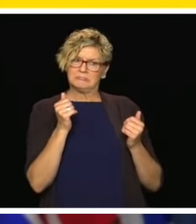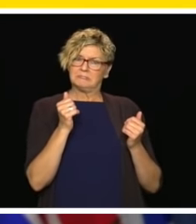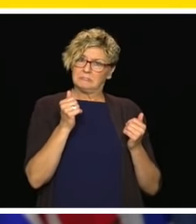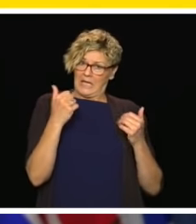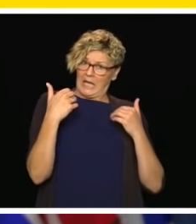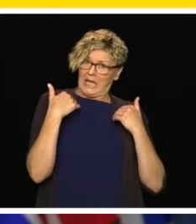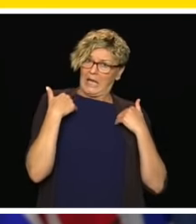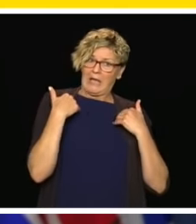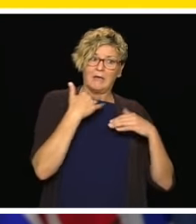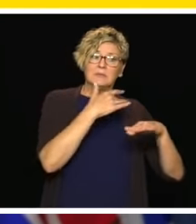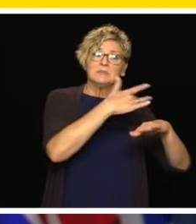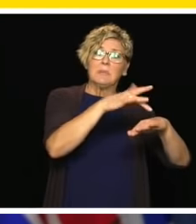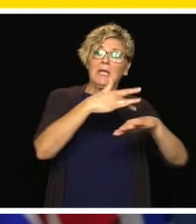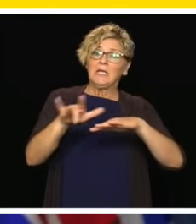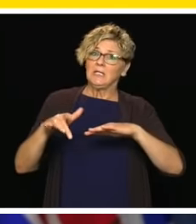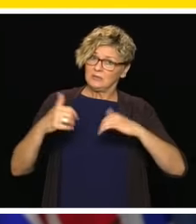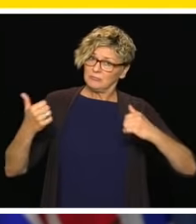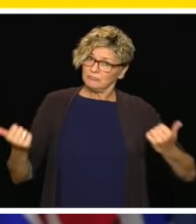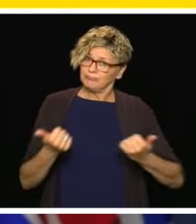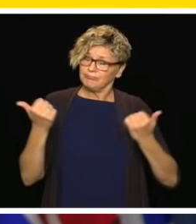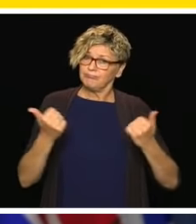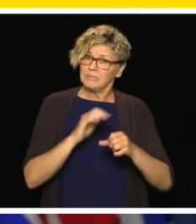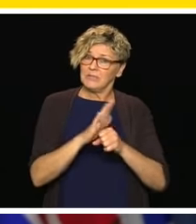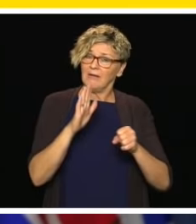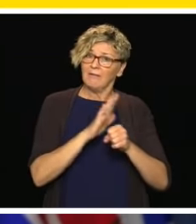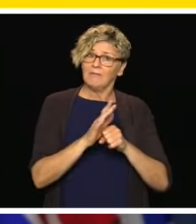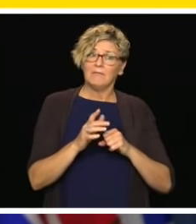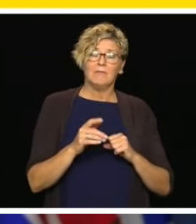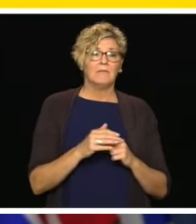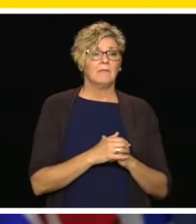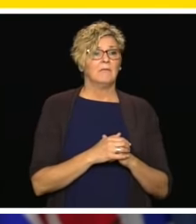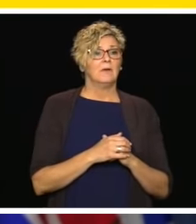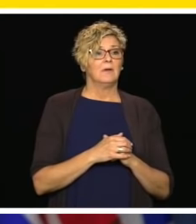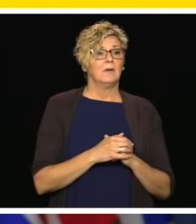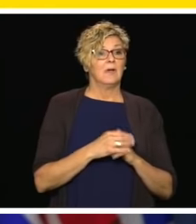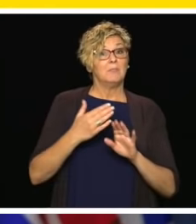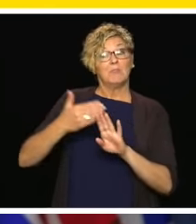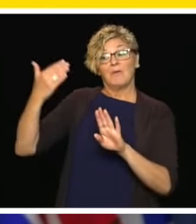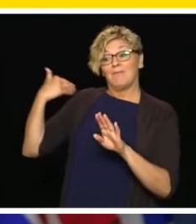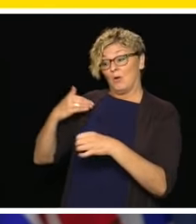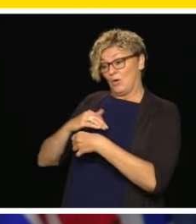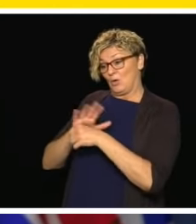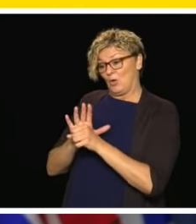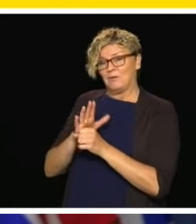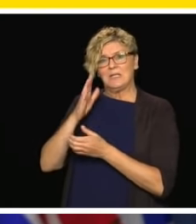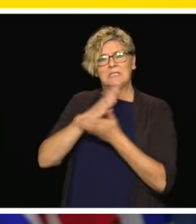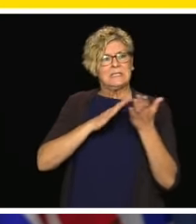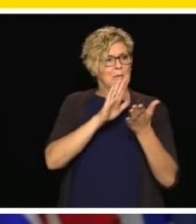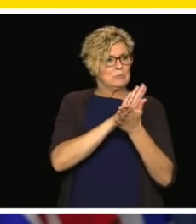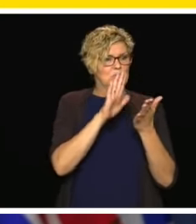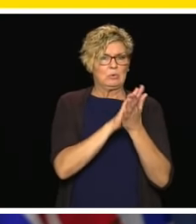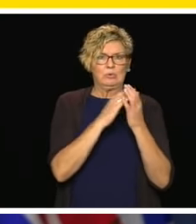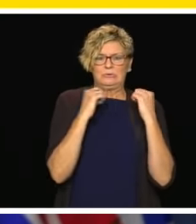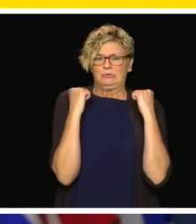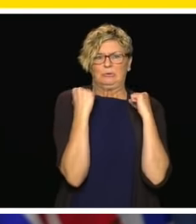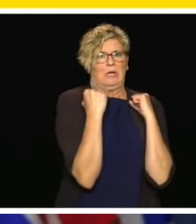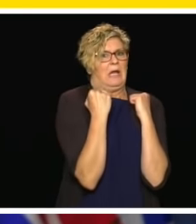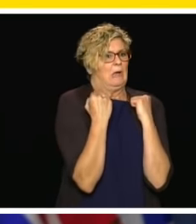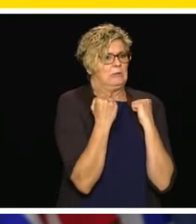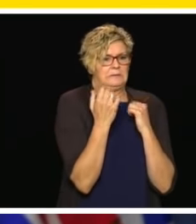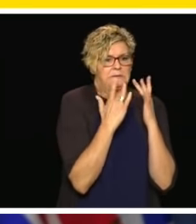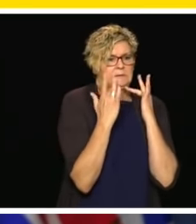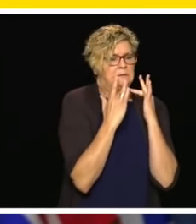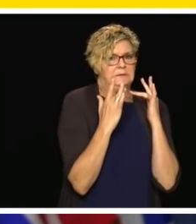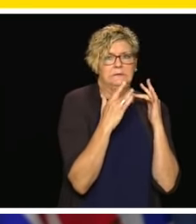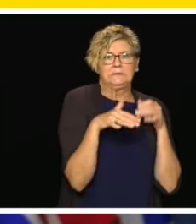overcrowding before the pandemic hit. Great. I think you're hearing a number I've certainly been hearing a number of different things from parents